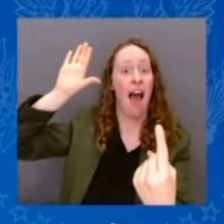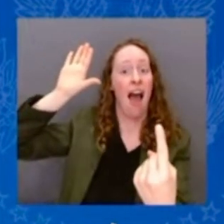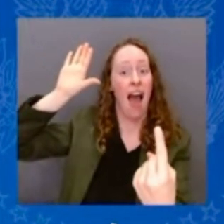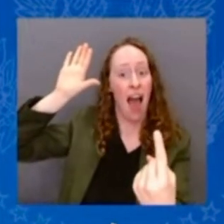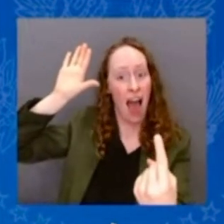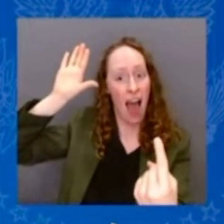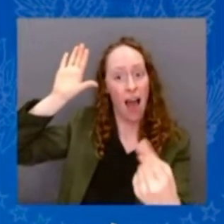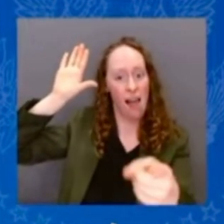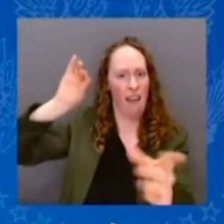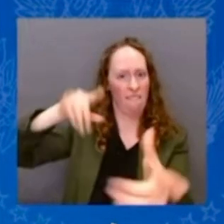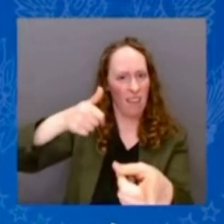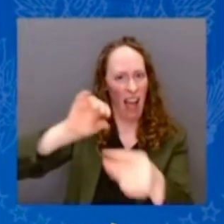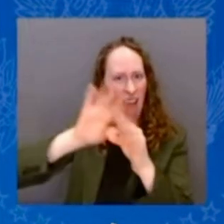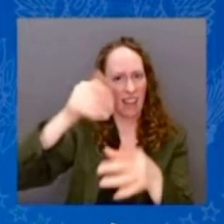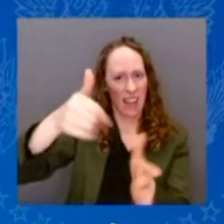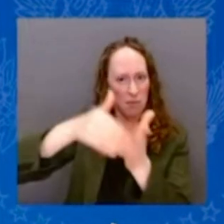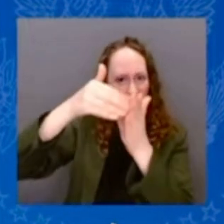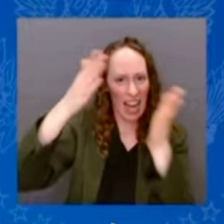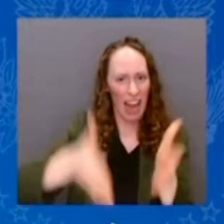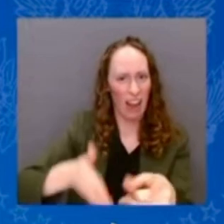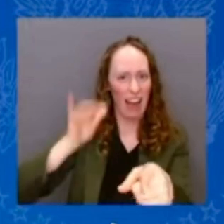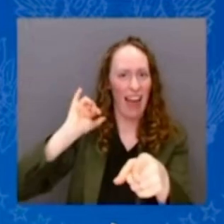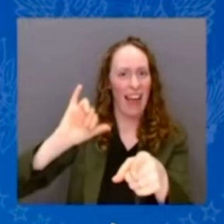She's not married. Propose to her quickly.